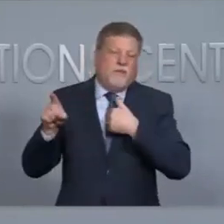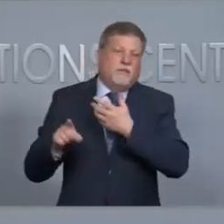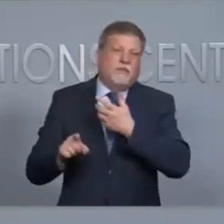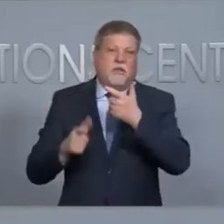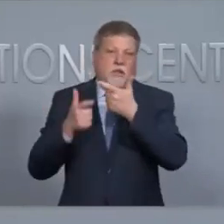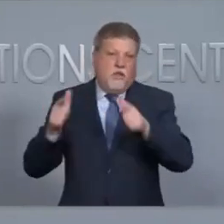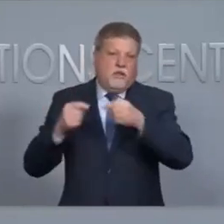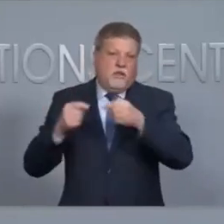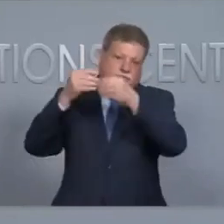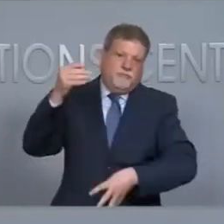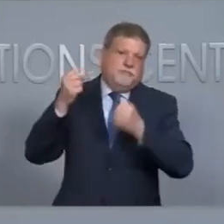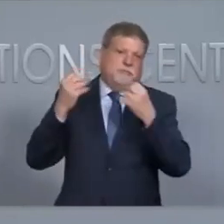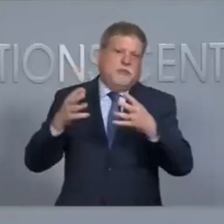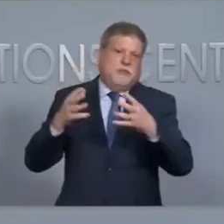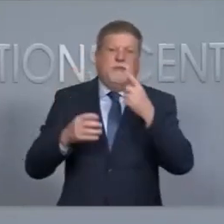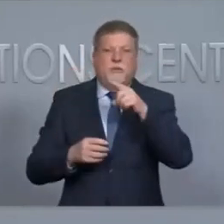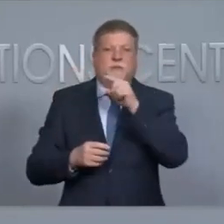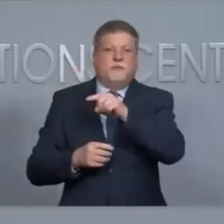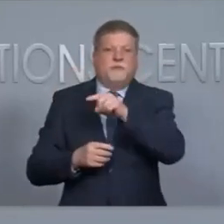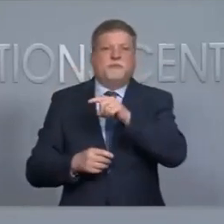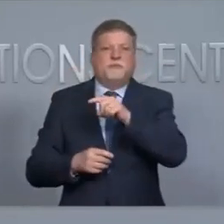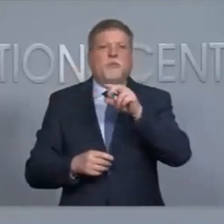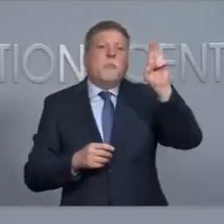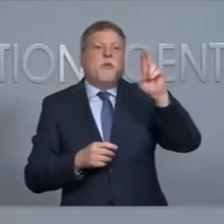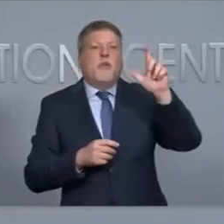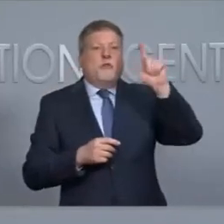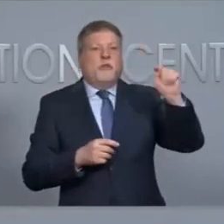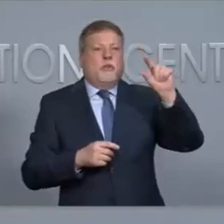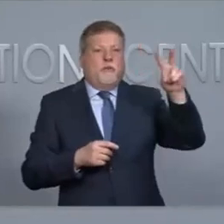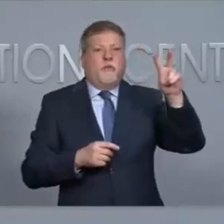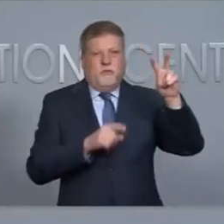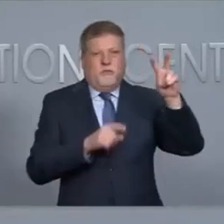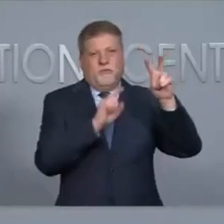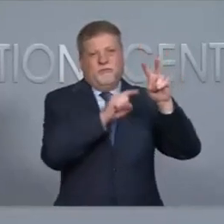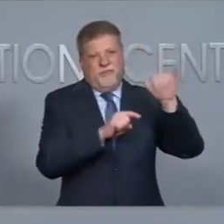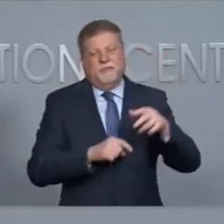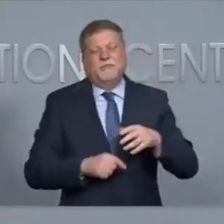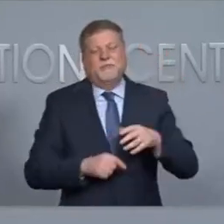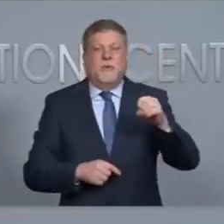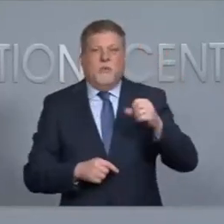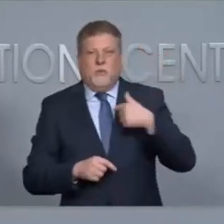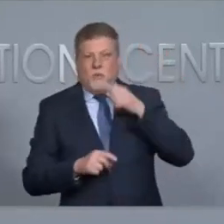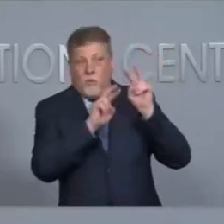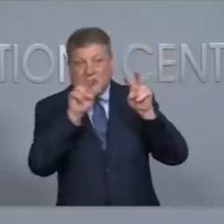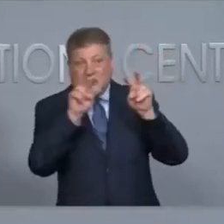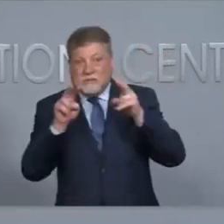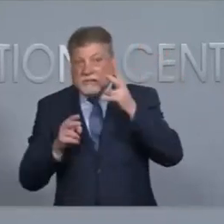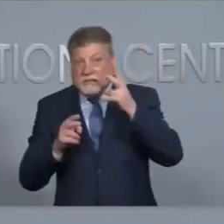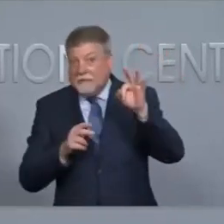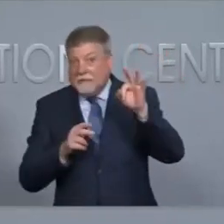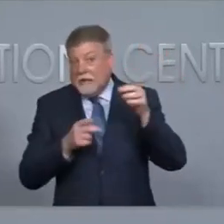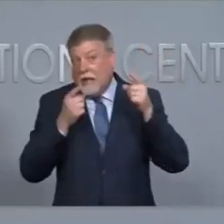a large number of candidates in particular with the republican lieutenant governor race so we will all be watching to see if